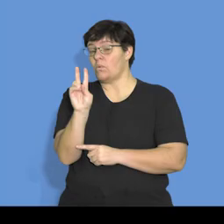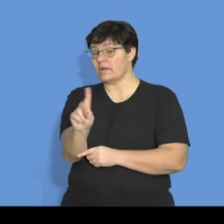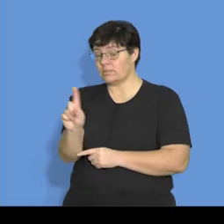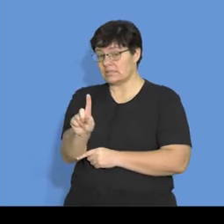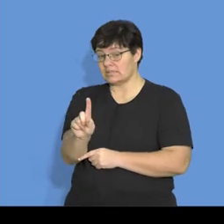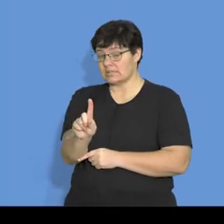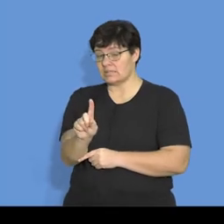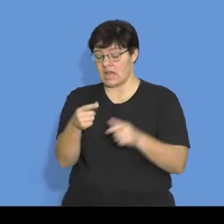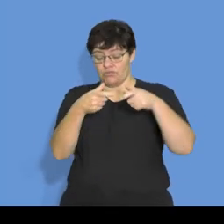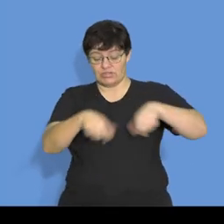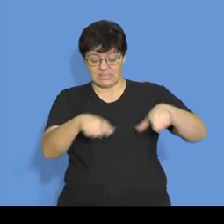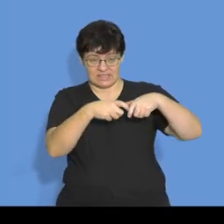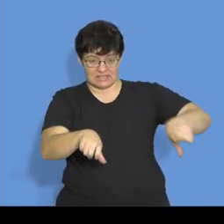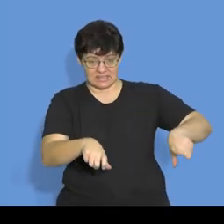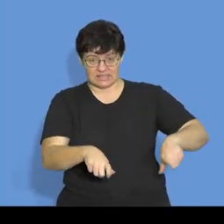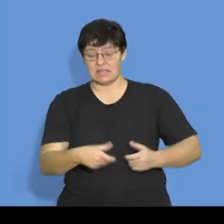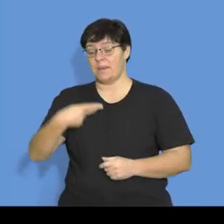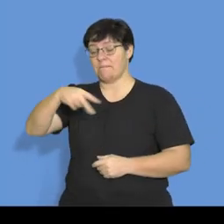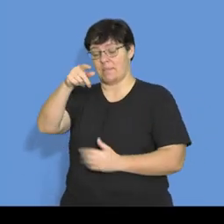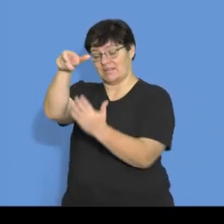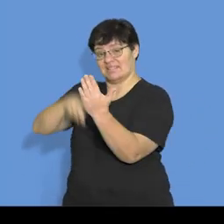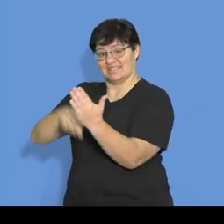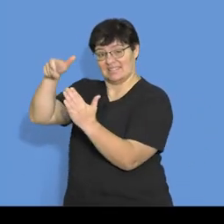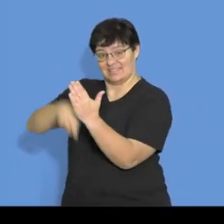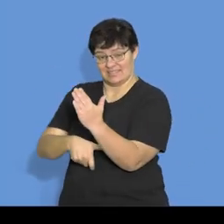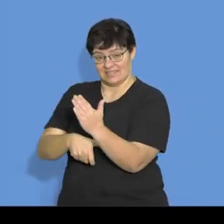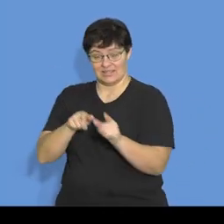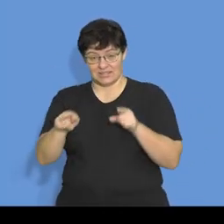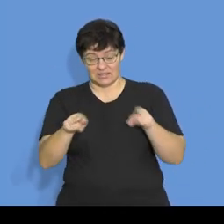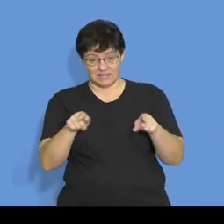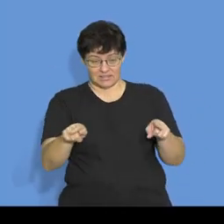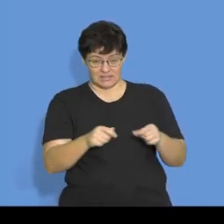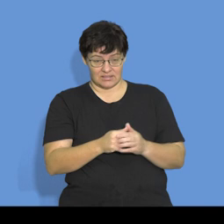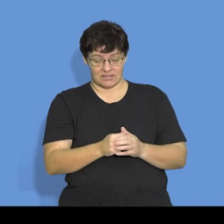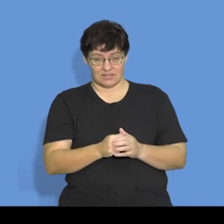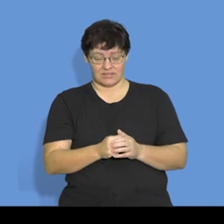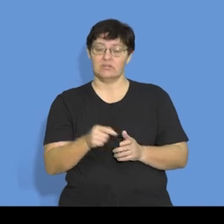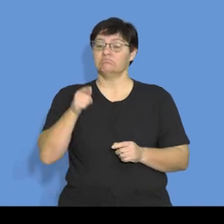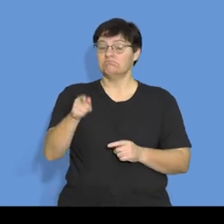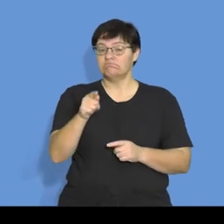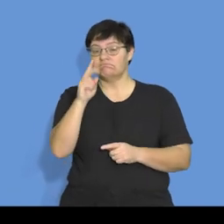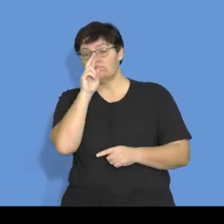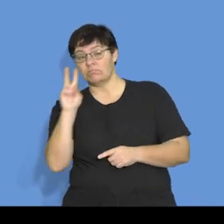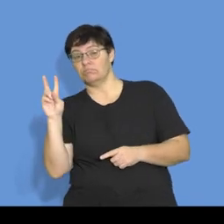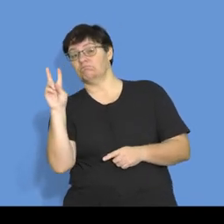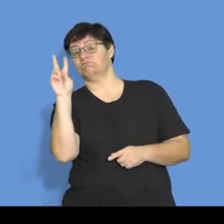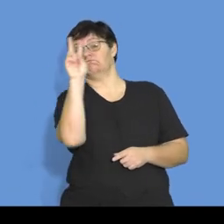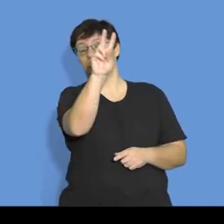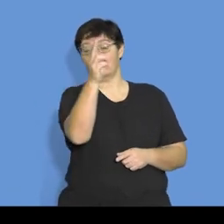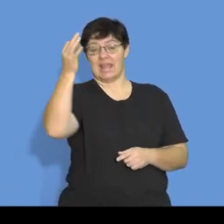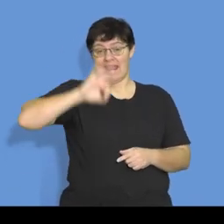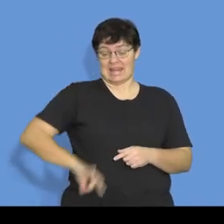receipts and payments and when you're working with a projected income statement,